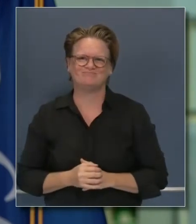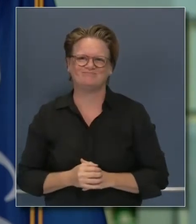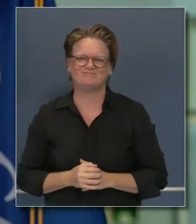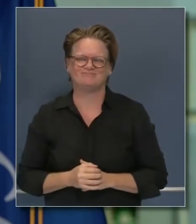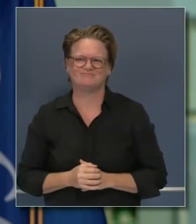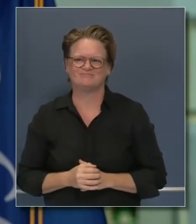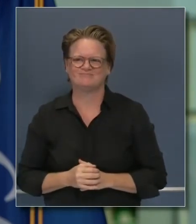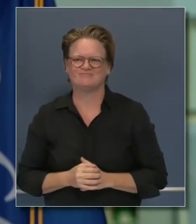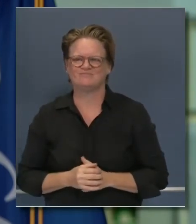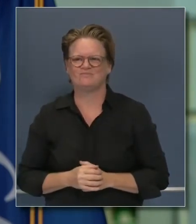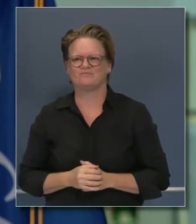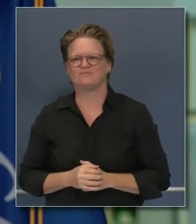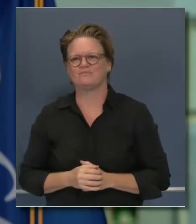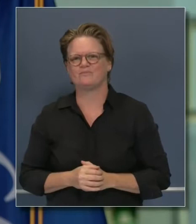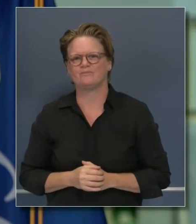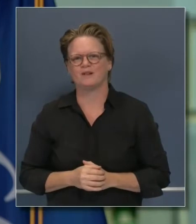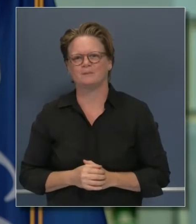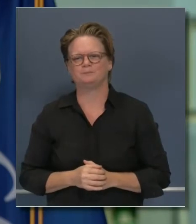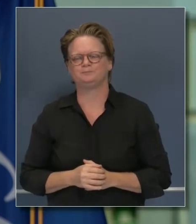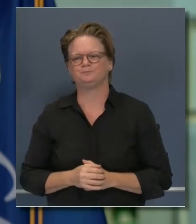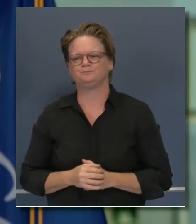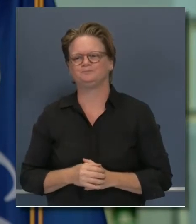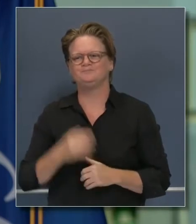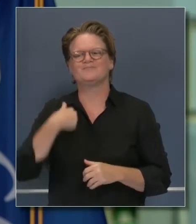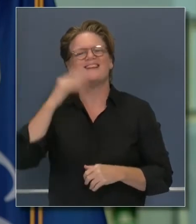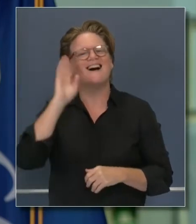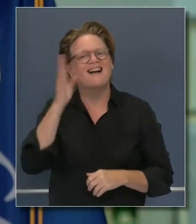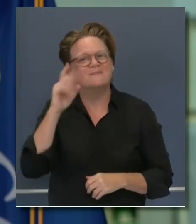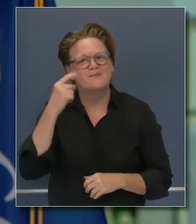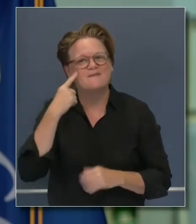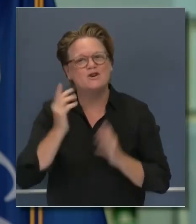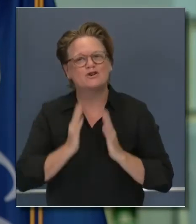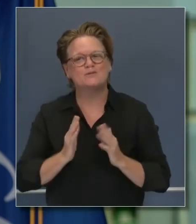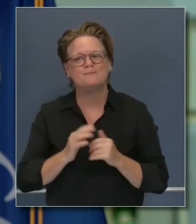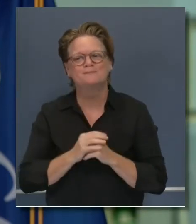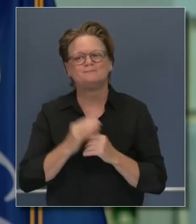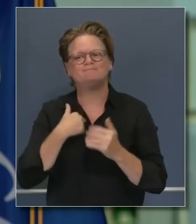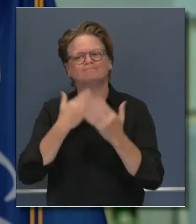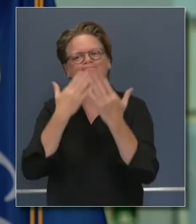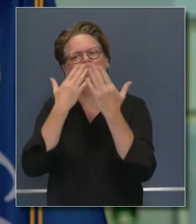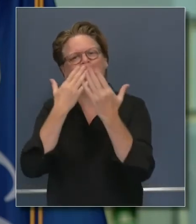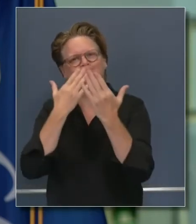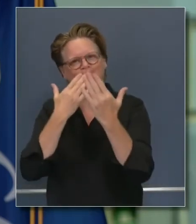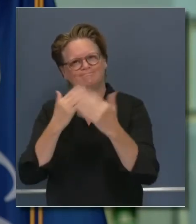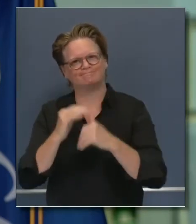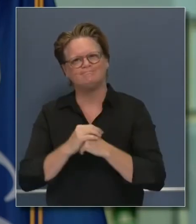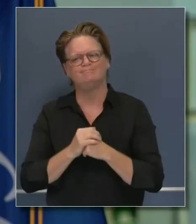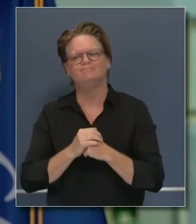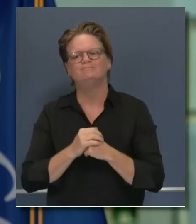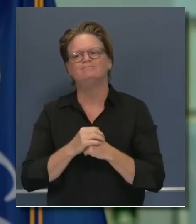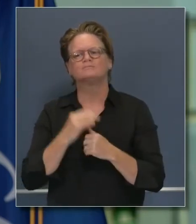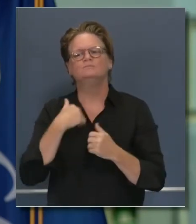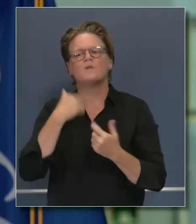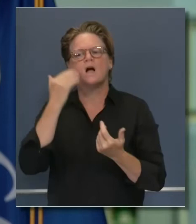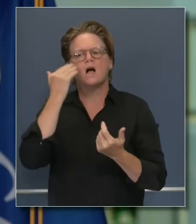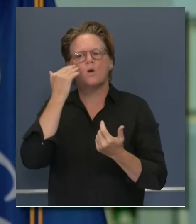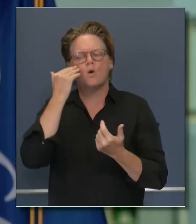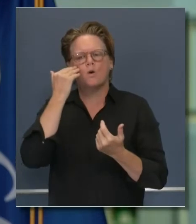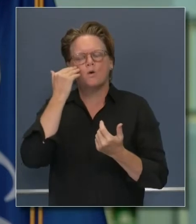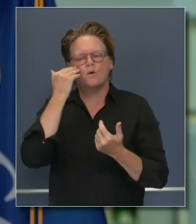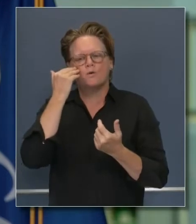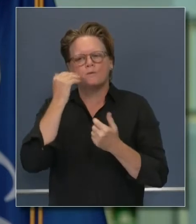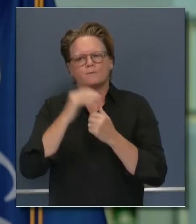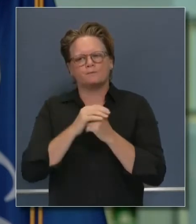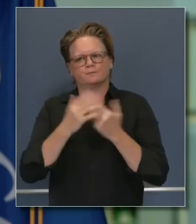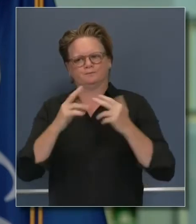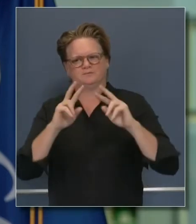Hi, Governor. One thing I just want to clarify, the announcement you made today about the diagnostic testing, that's separate